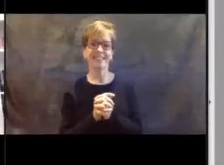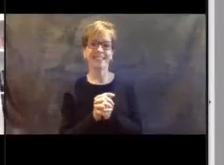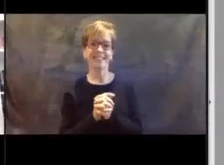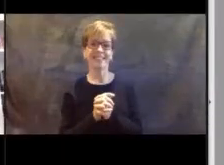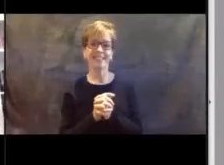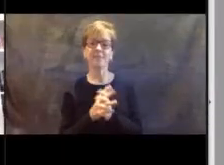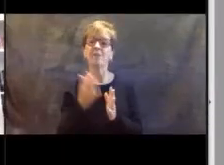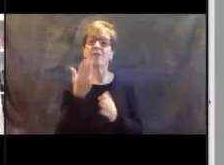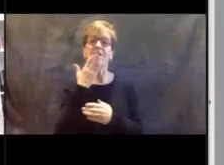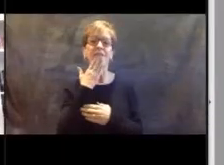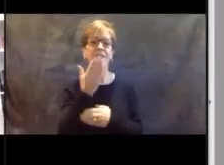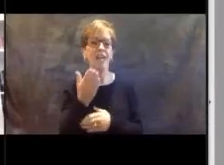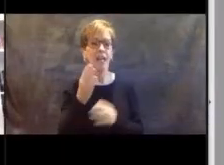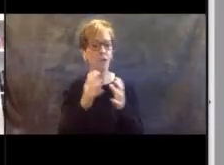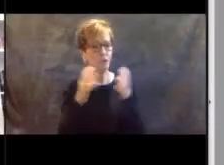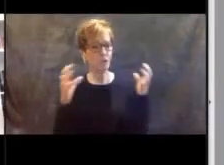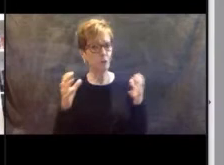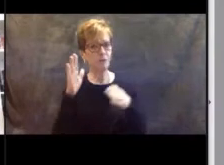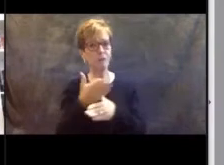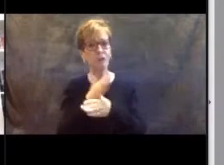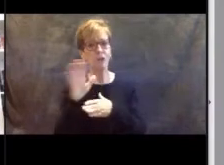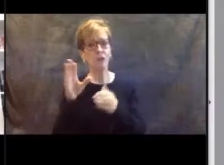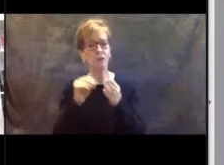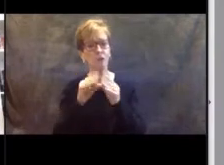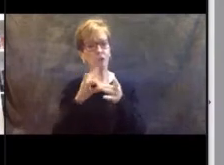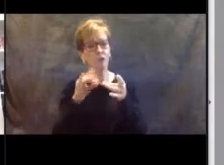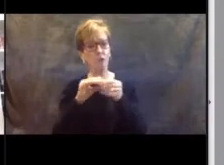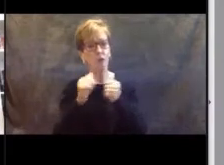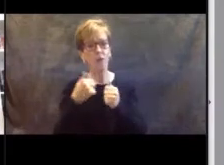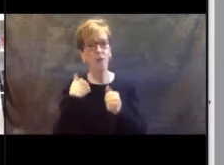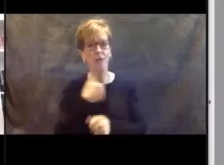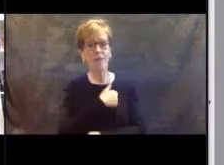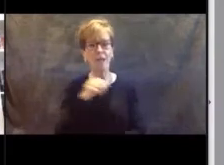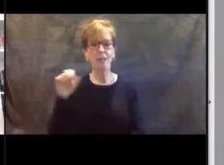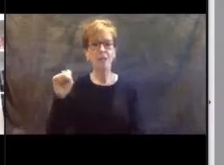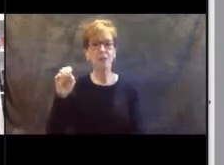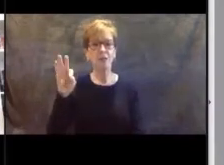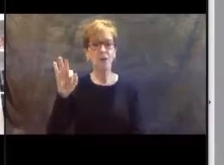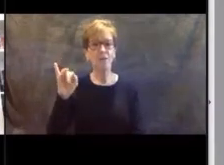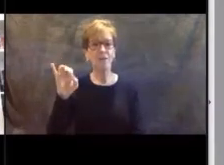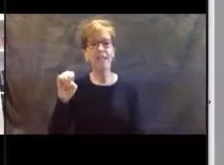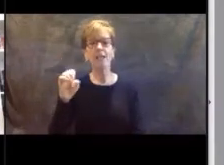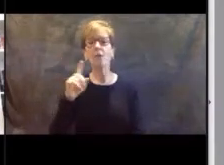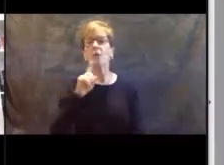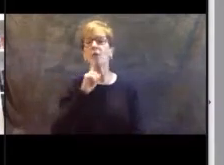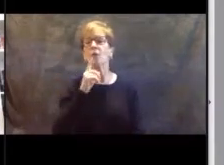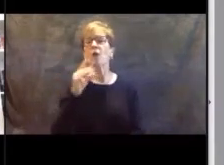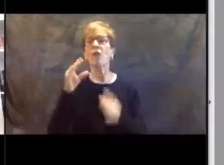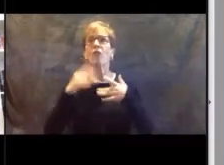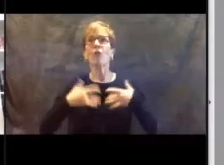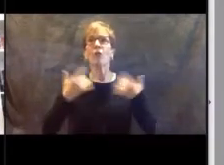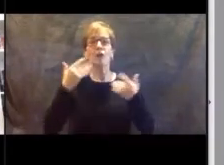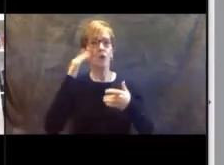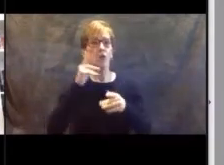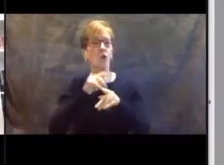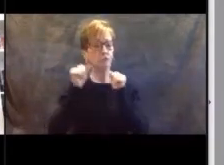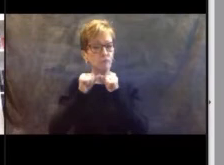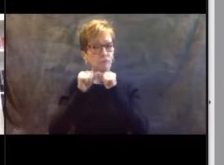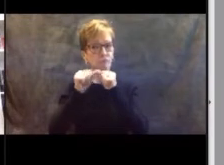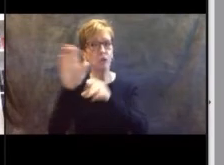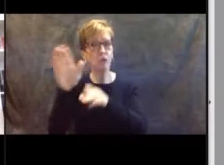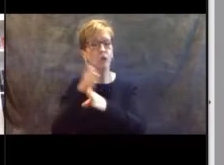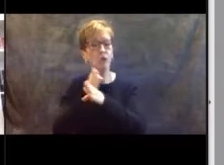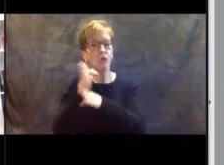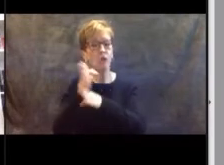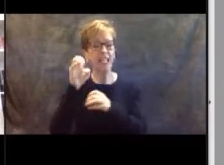Thank you so much for sharing your story with us, Sophie. We're so thrilled to hear that you're considering pursuing a career in education and are no doubt